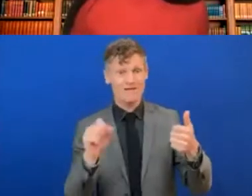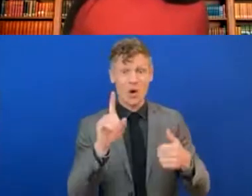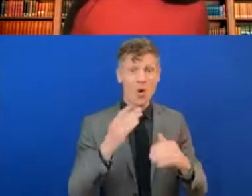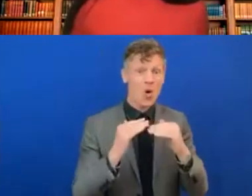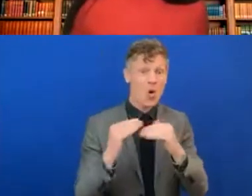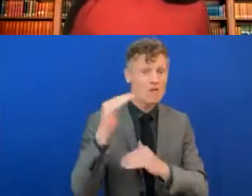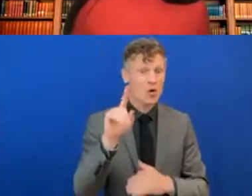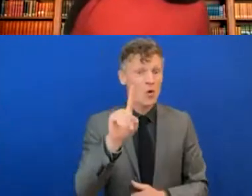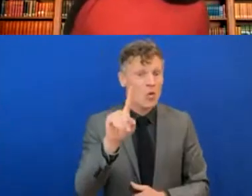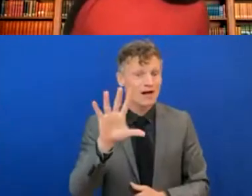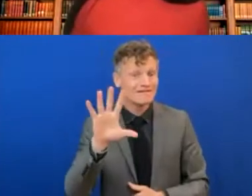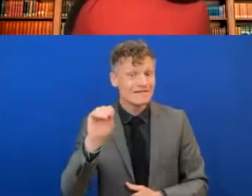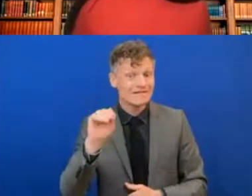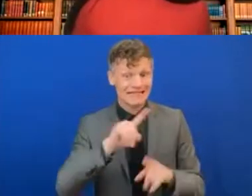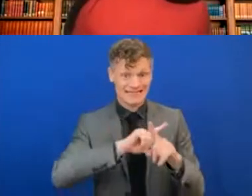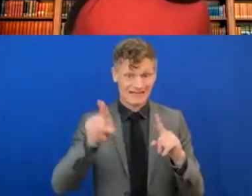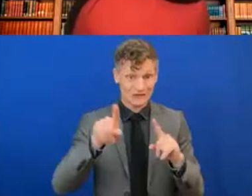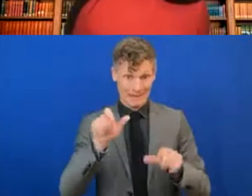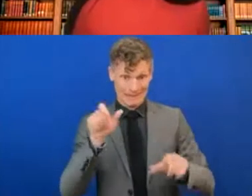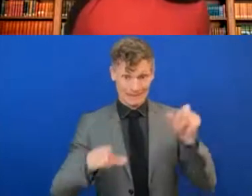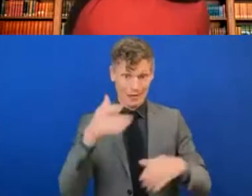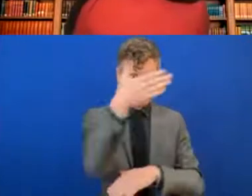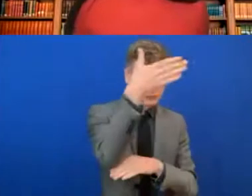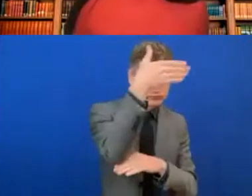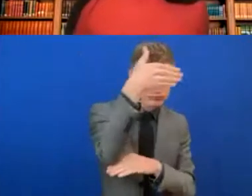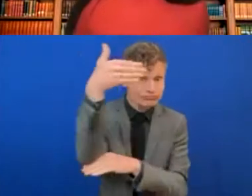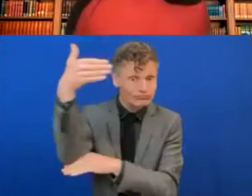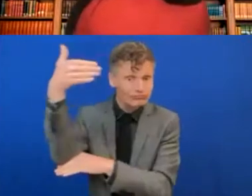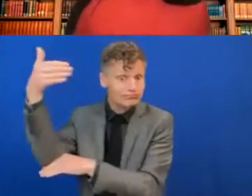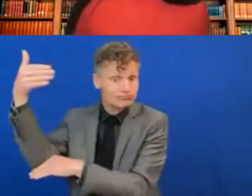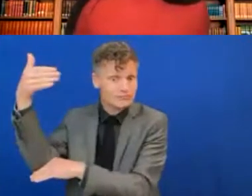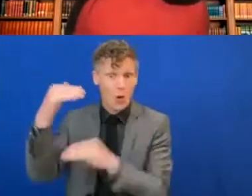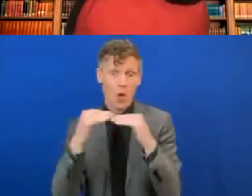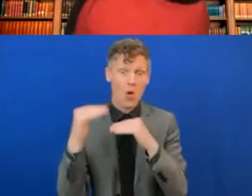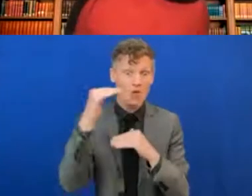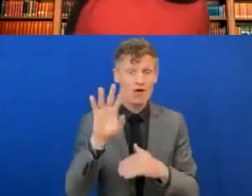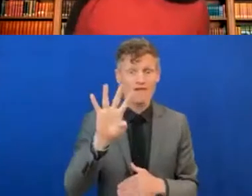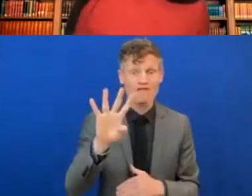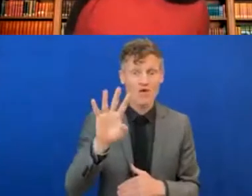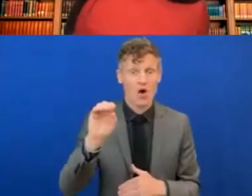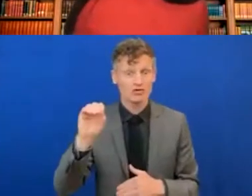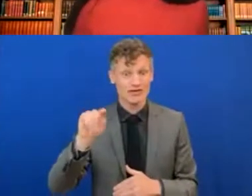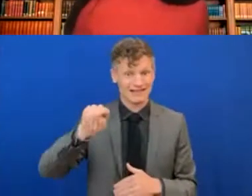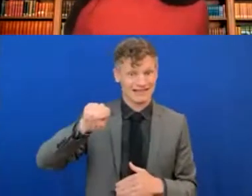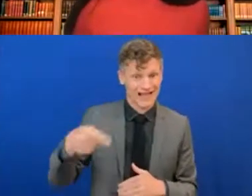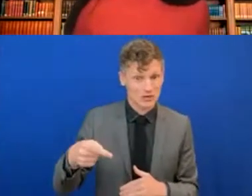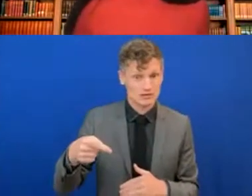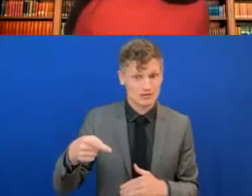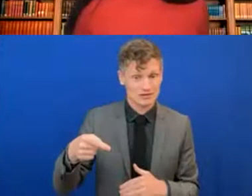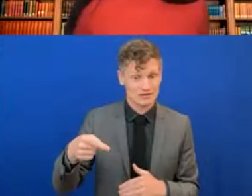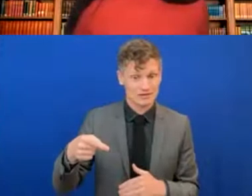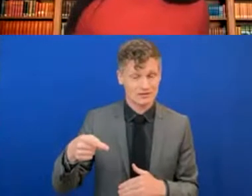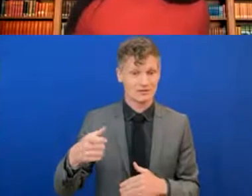represented at SAP. We have over 400,000 customers globally. And if we are going to do